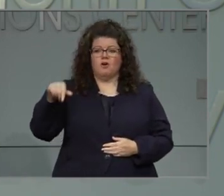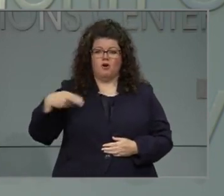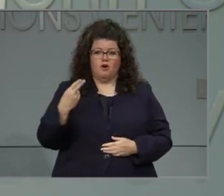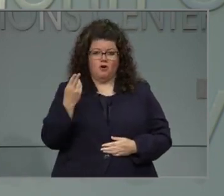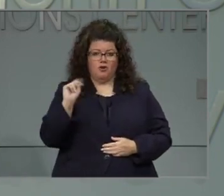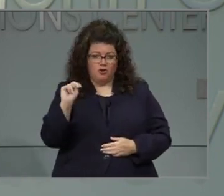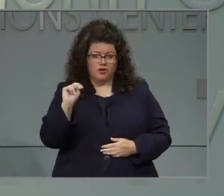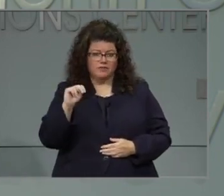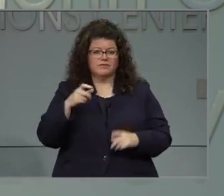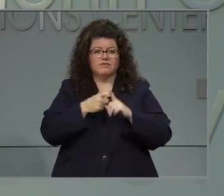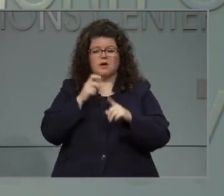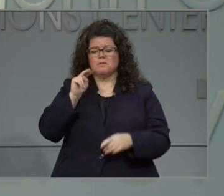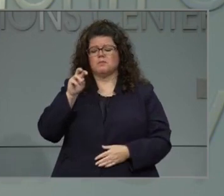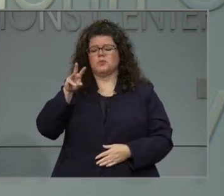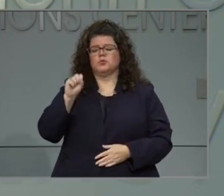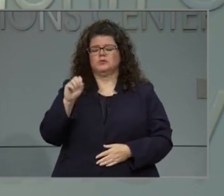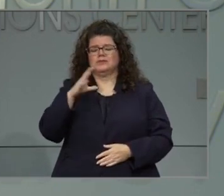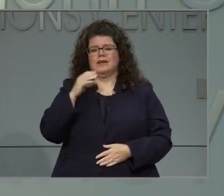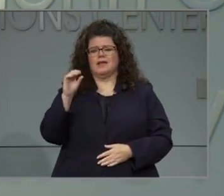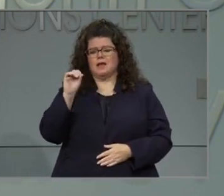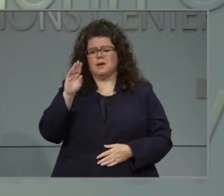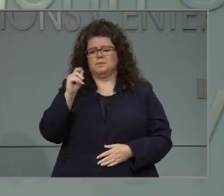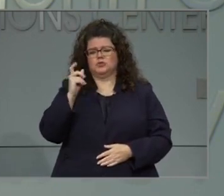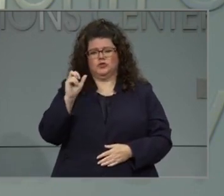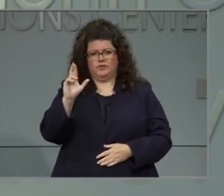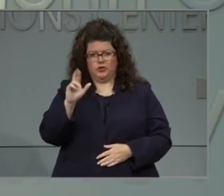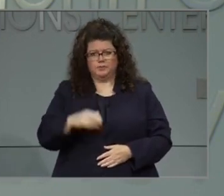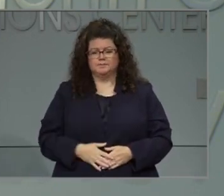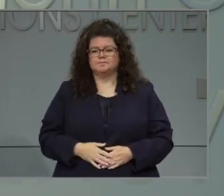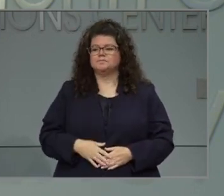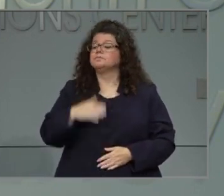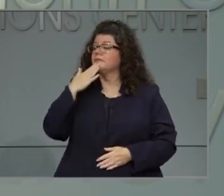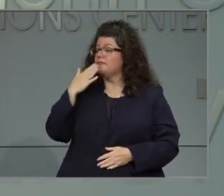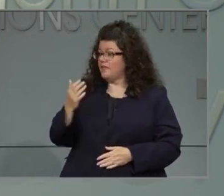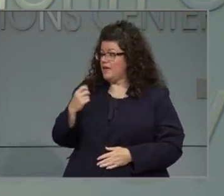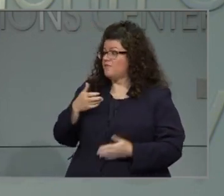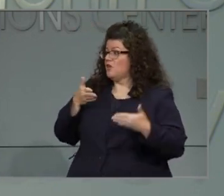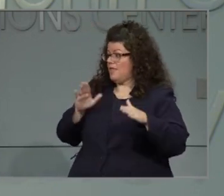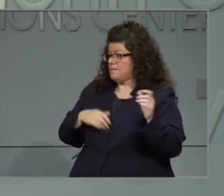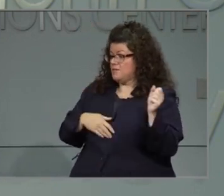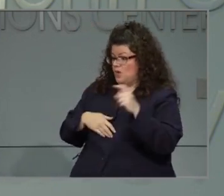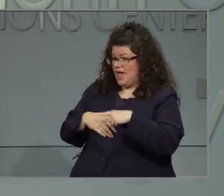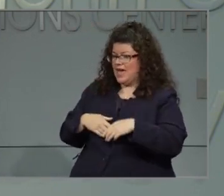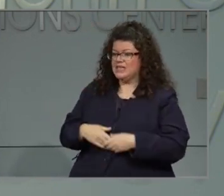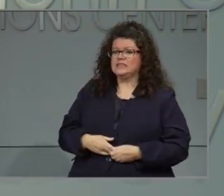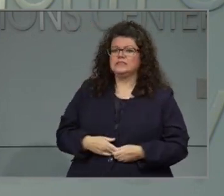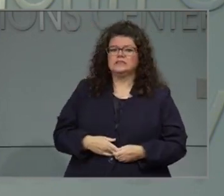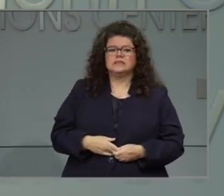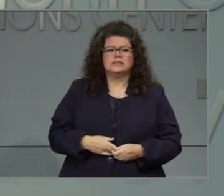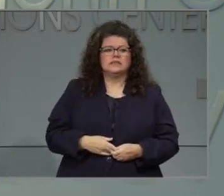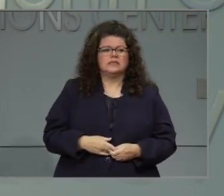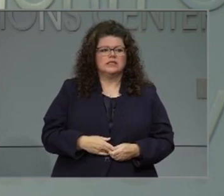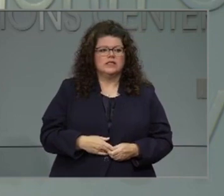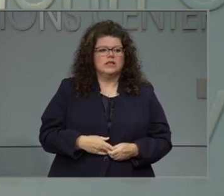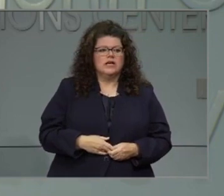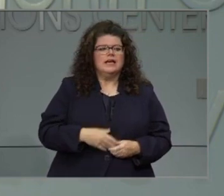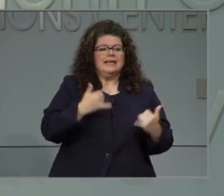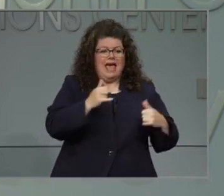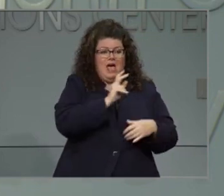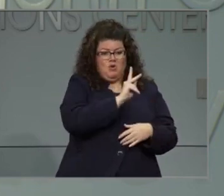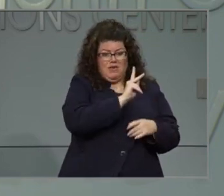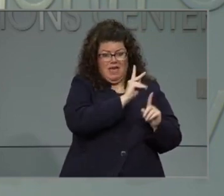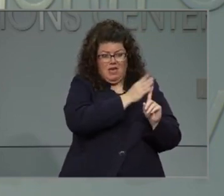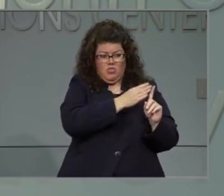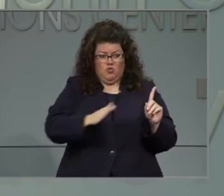Hi, Dawn Vaughn with the News & Observer. Thanks for taking my question. Why only K-5 schools? So what